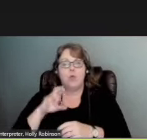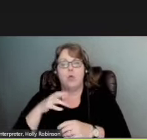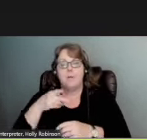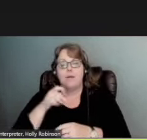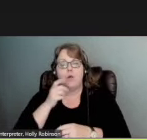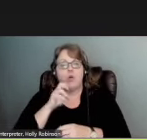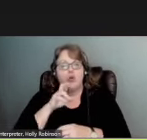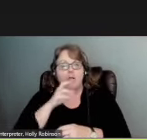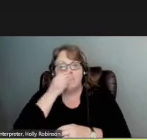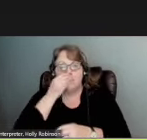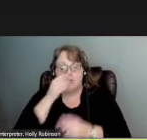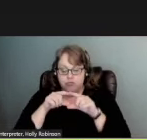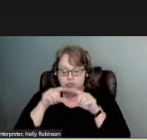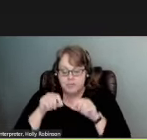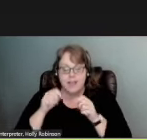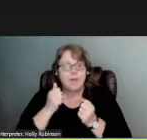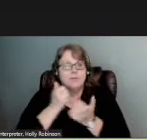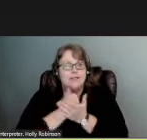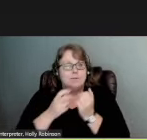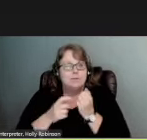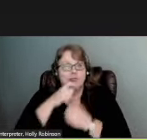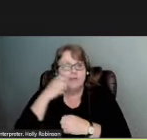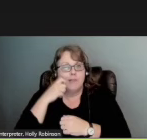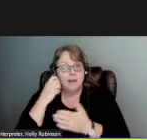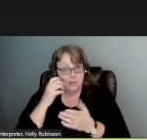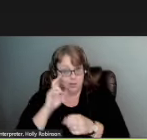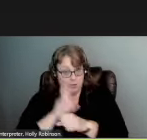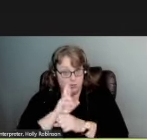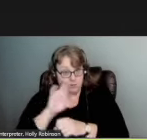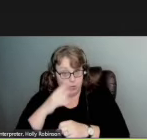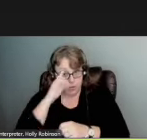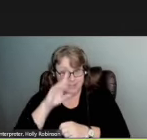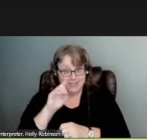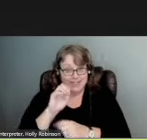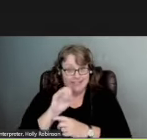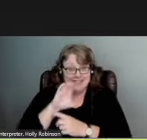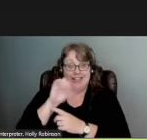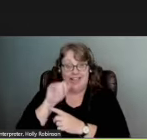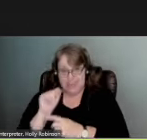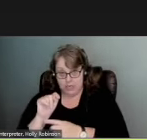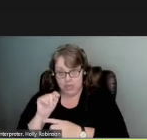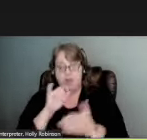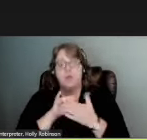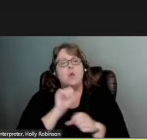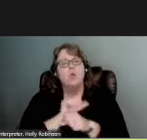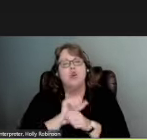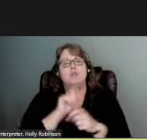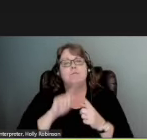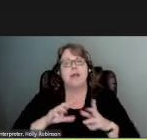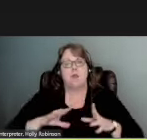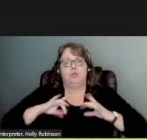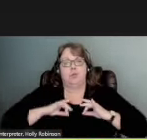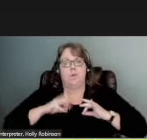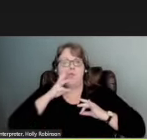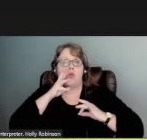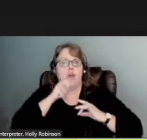or if you work in a lab you may use desiccants in a desiccator to keep your samples dry and desiccants work by adsorbing water vapor on